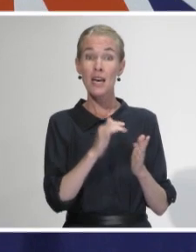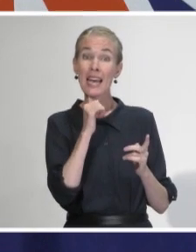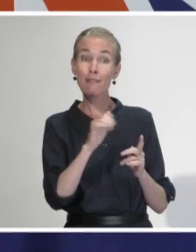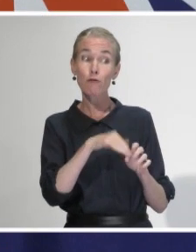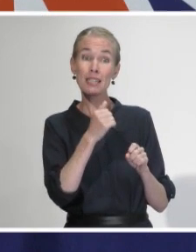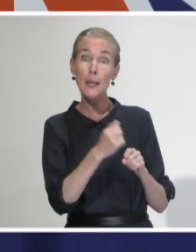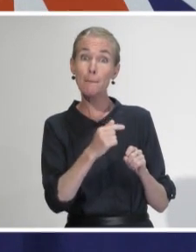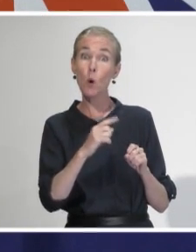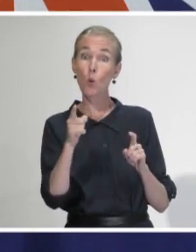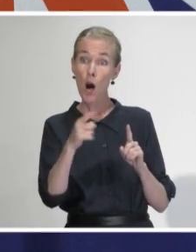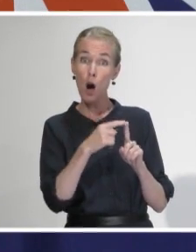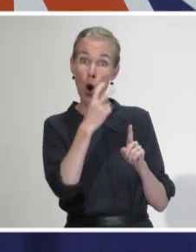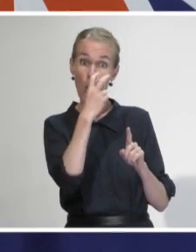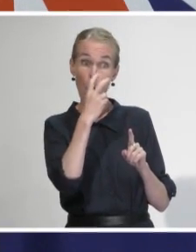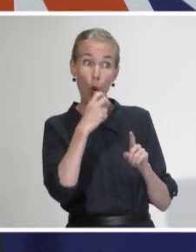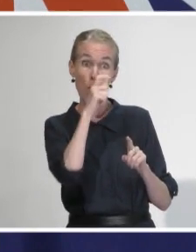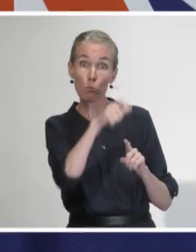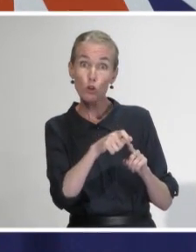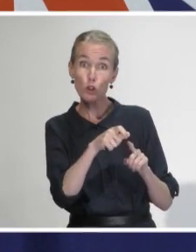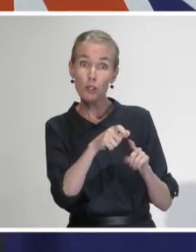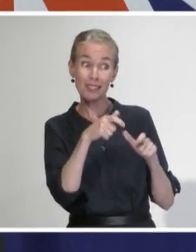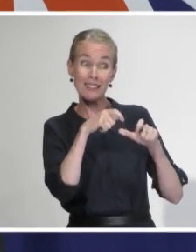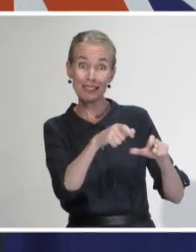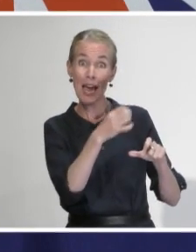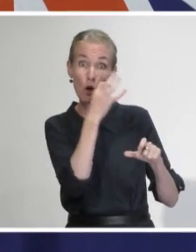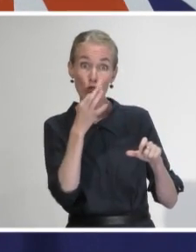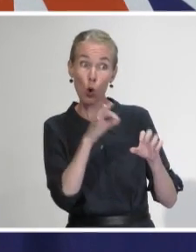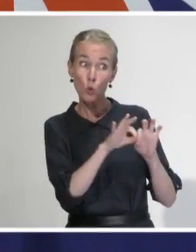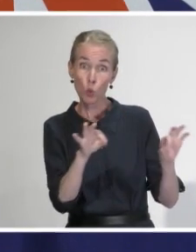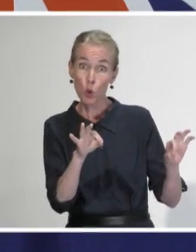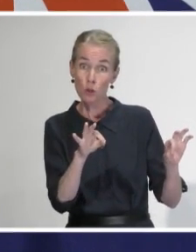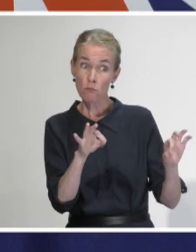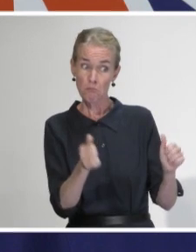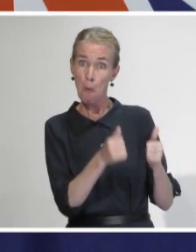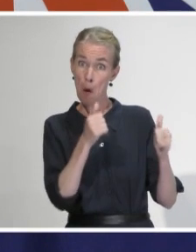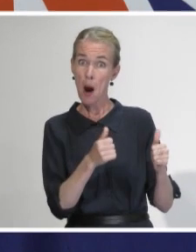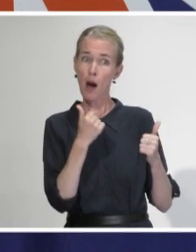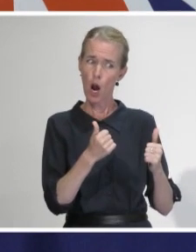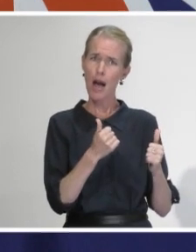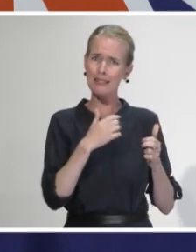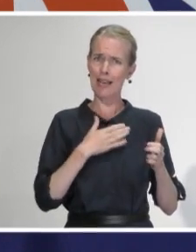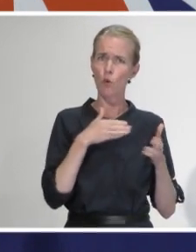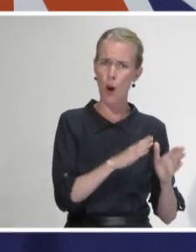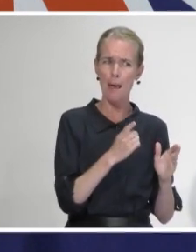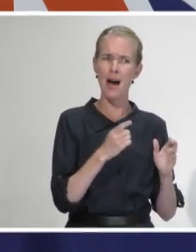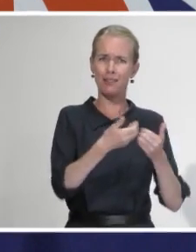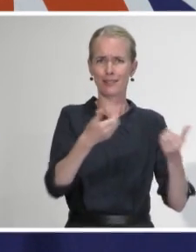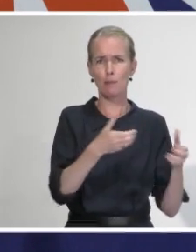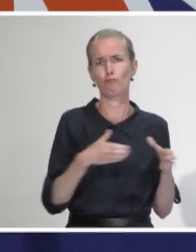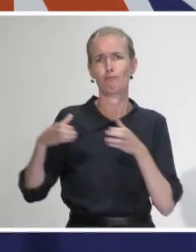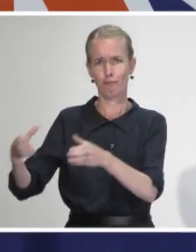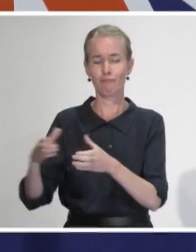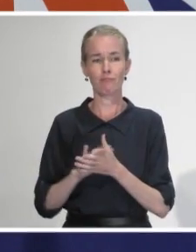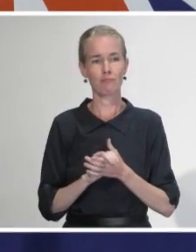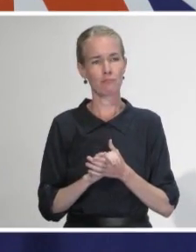facility are still being cared for there with again good infection prevention control in place. Some have moved to other rest home